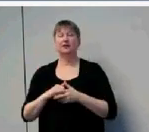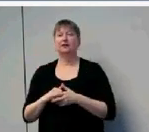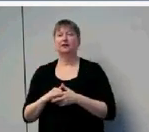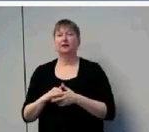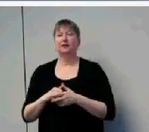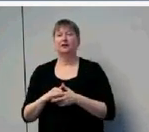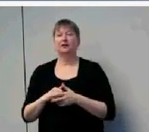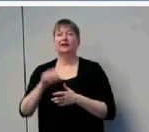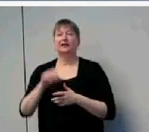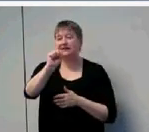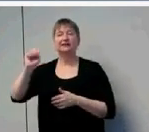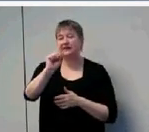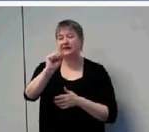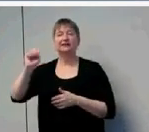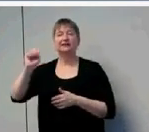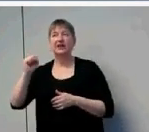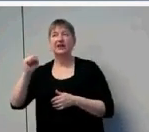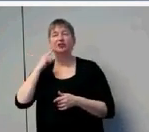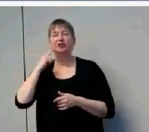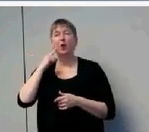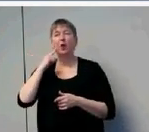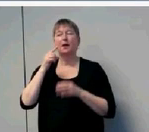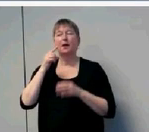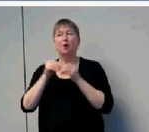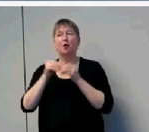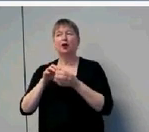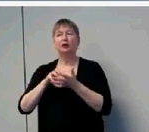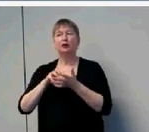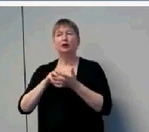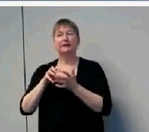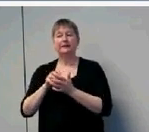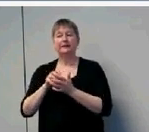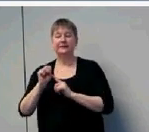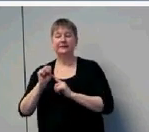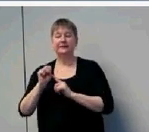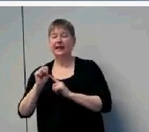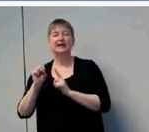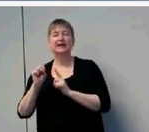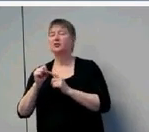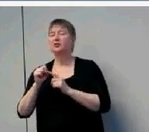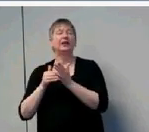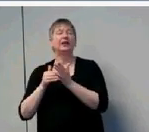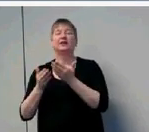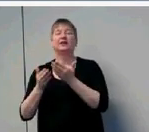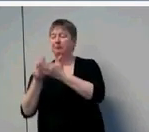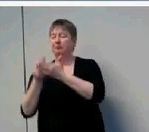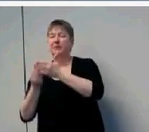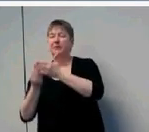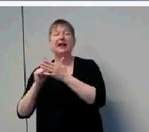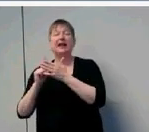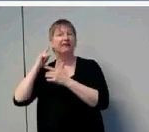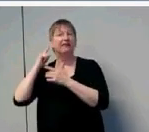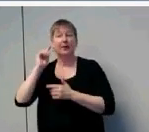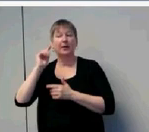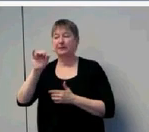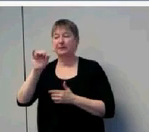cookies. That S on the verb is going to be especially hard to hear. If the bandwidth is limited or if speech